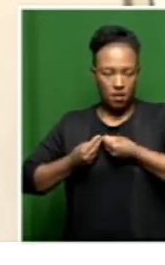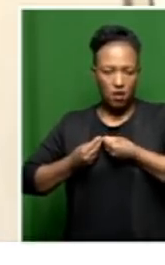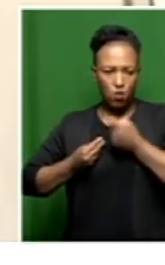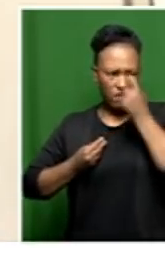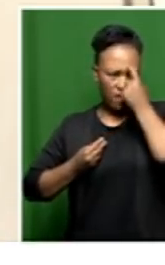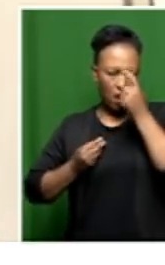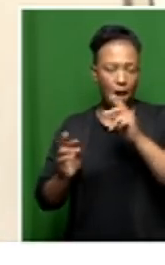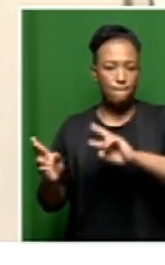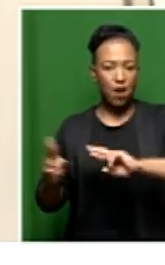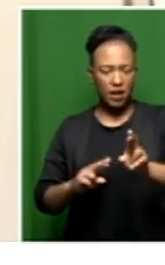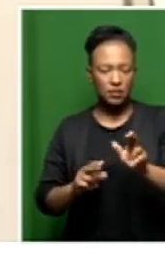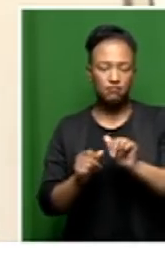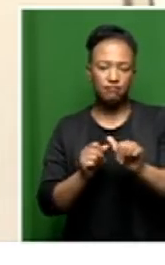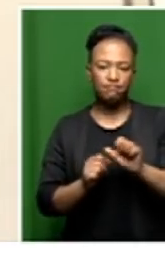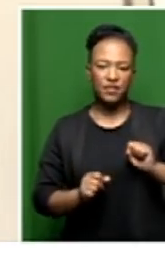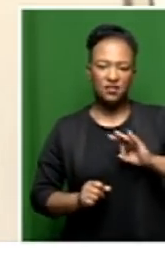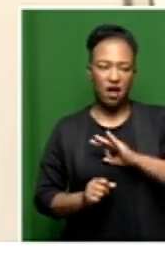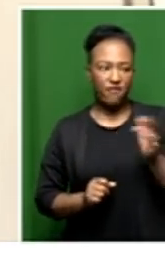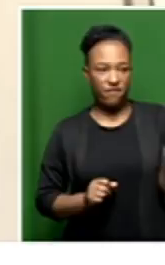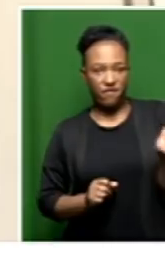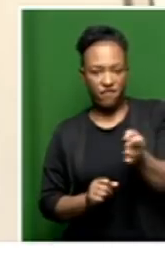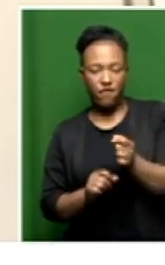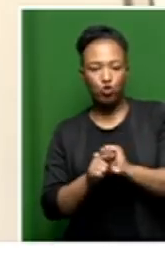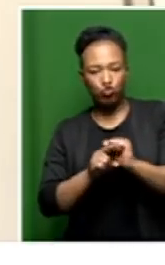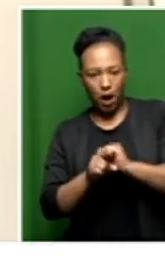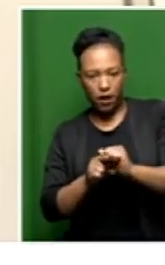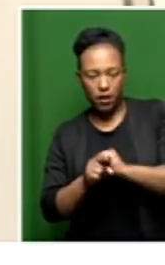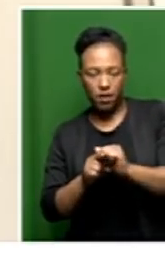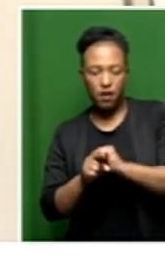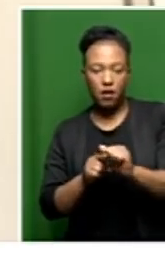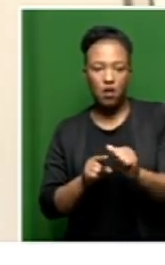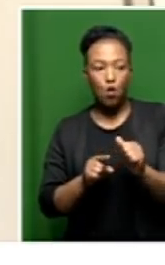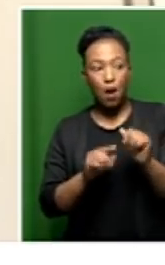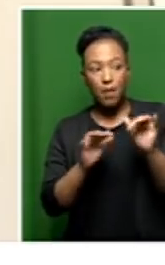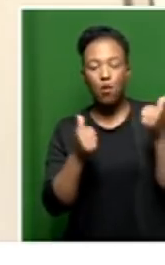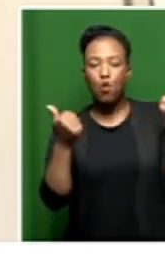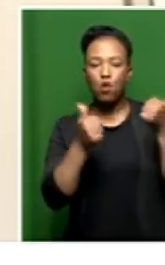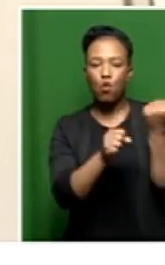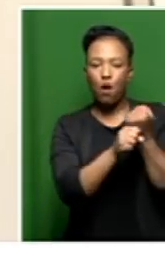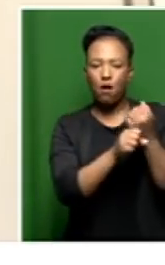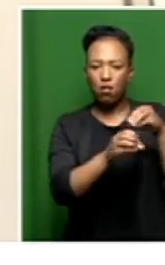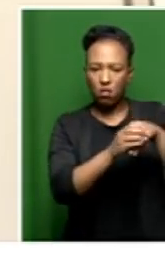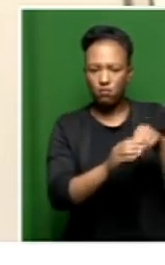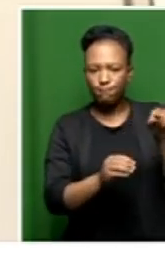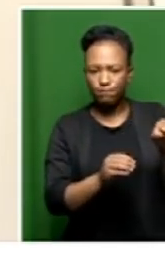ready, let's get staff that will be trained by those that are already within the field so that when the time